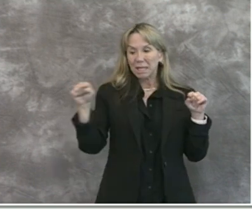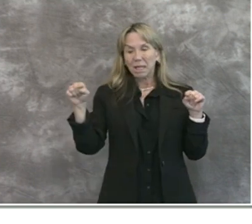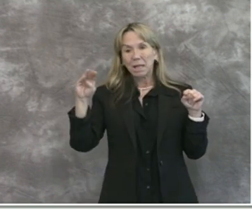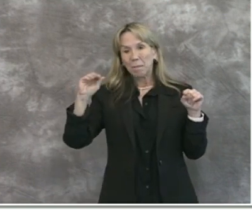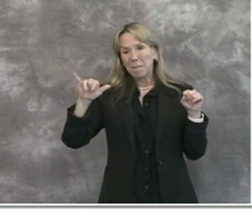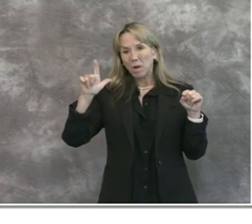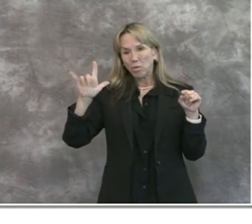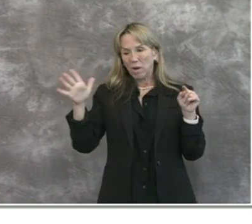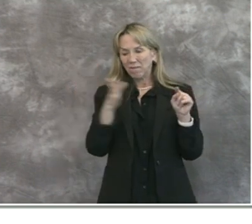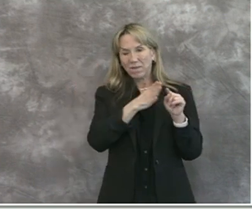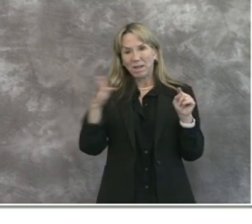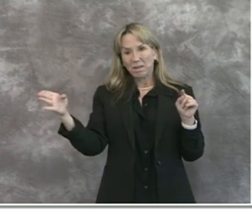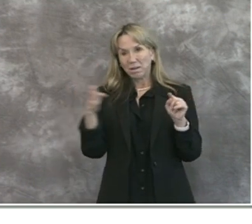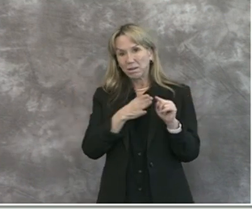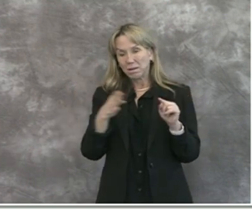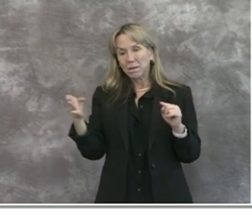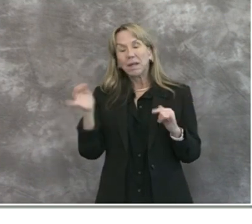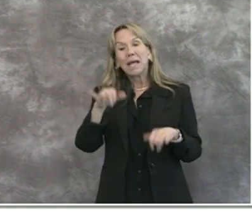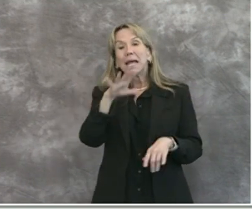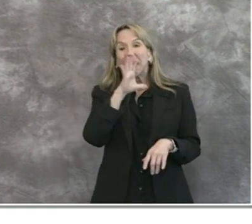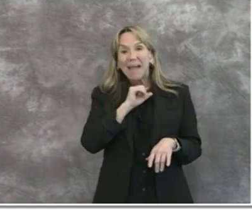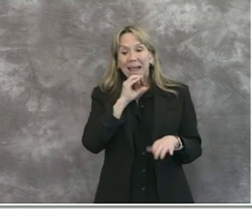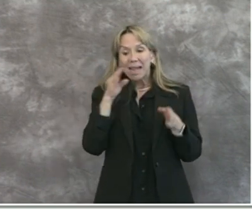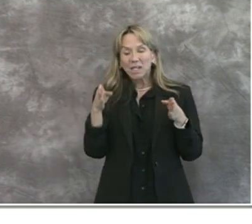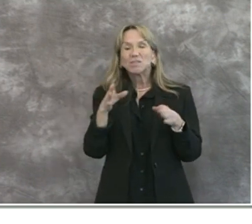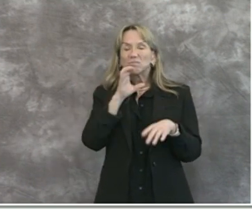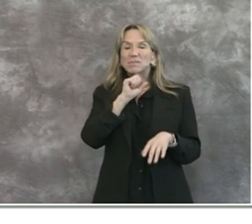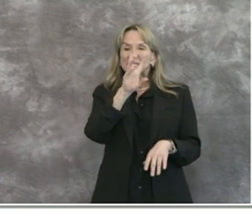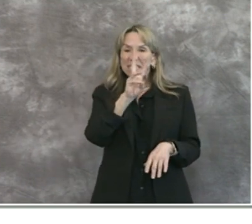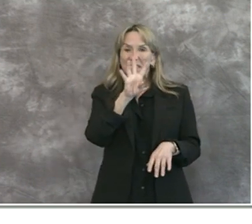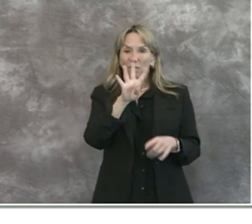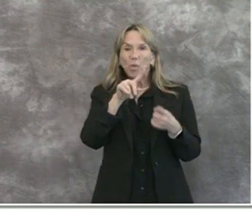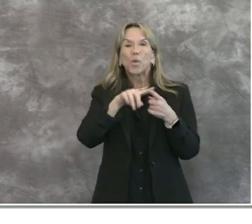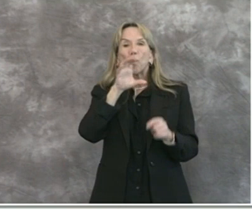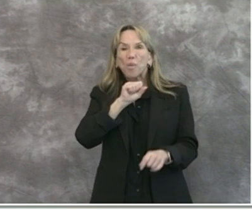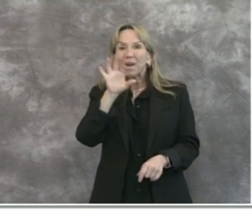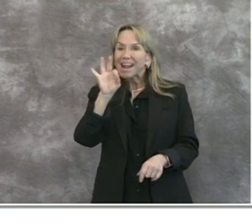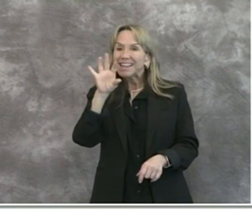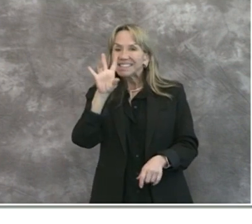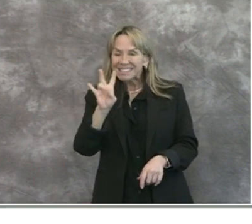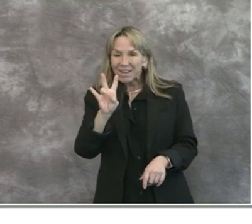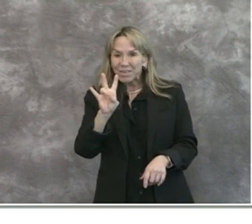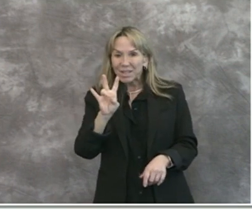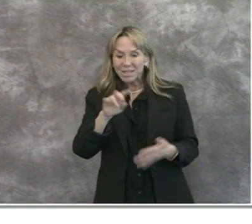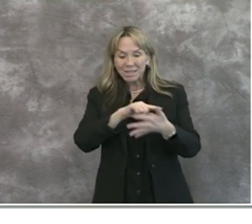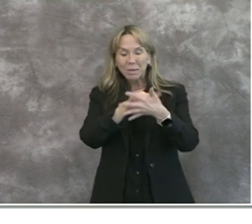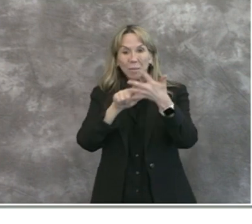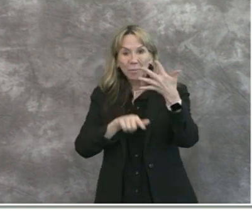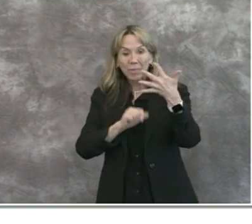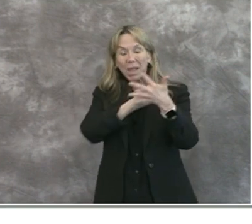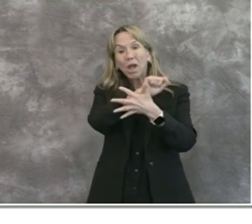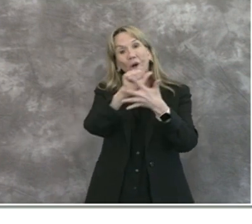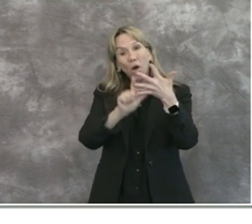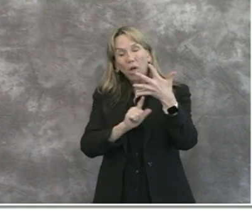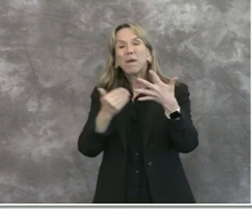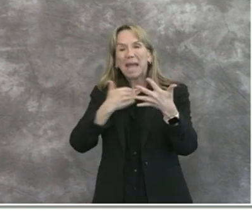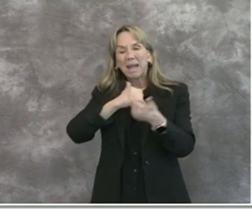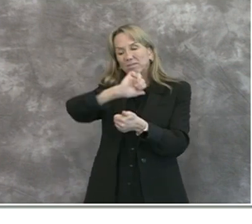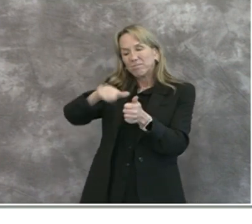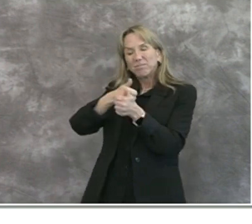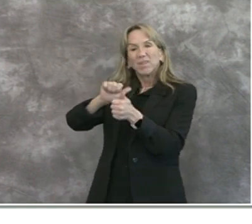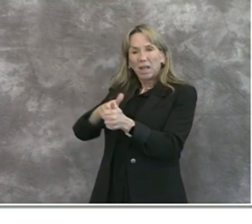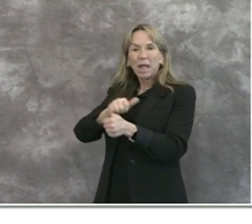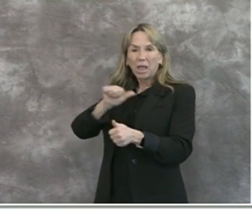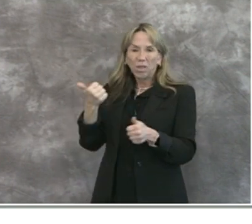25th. The age range is from 64 to 97 years of age, and all new deaths had underlying